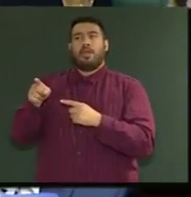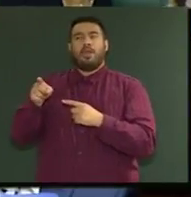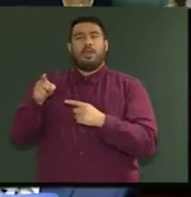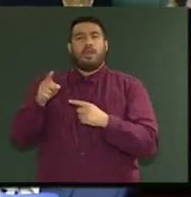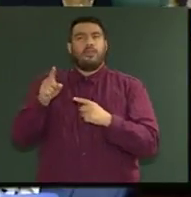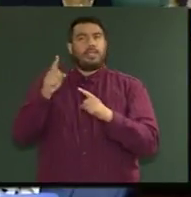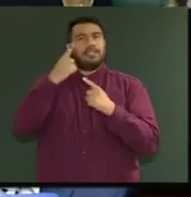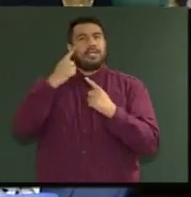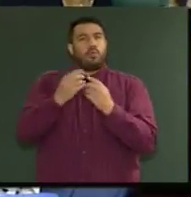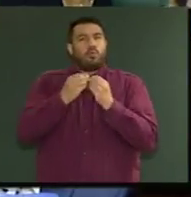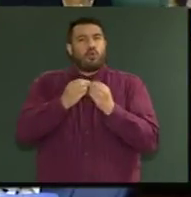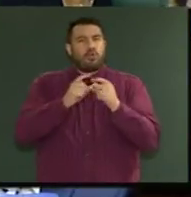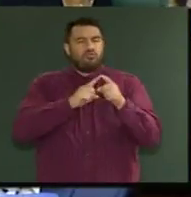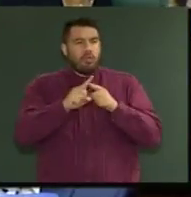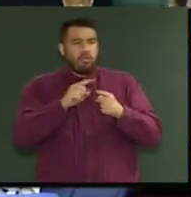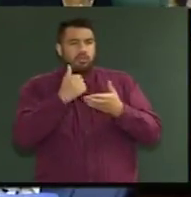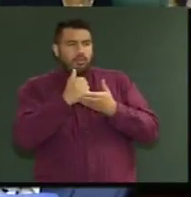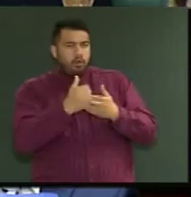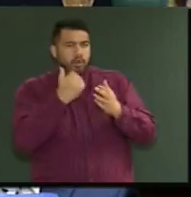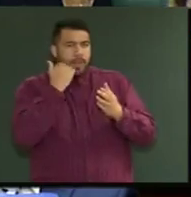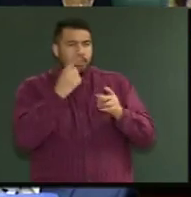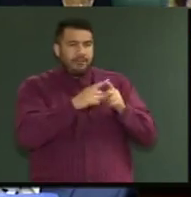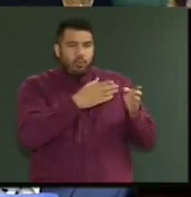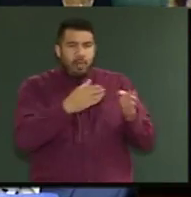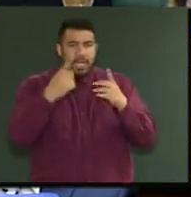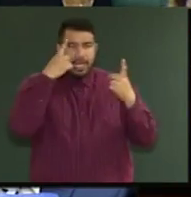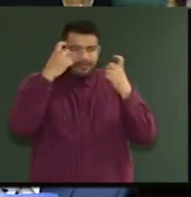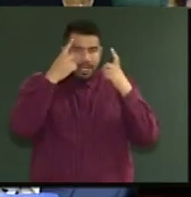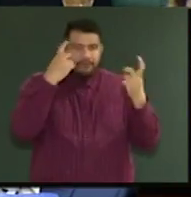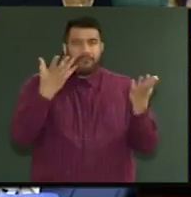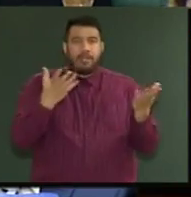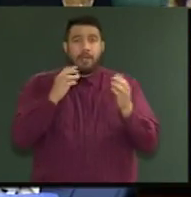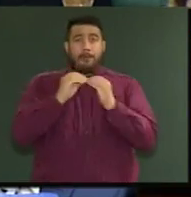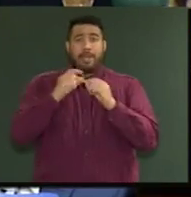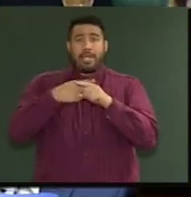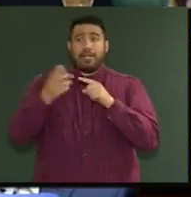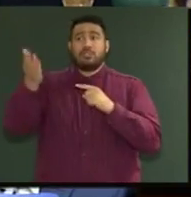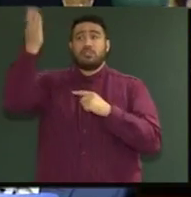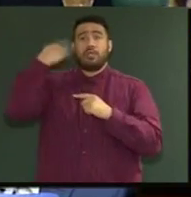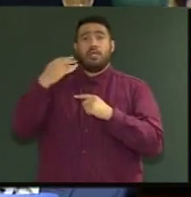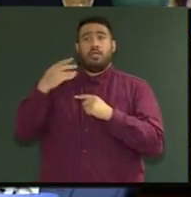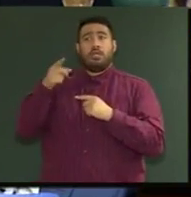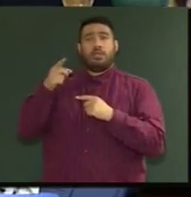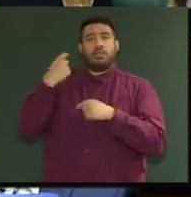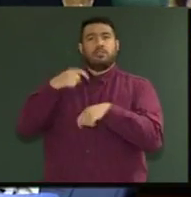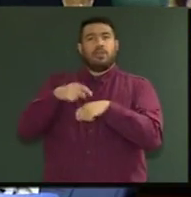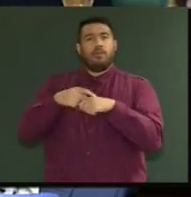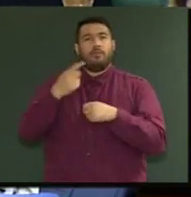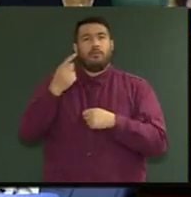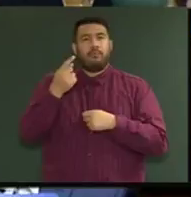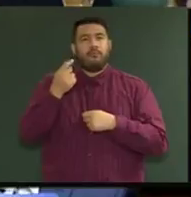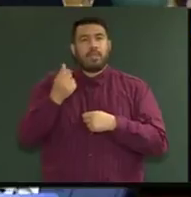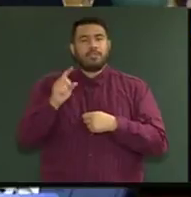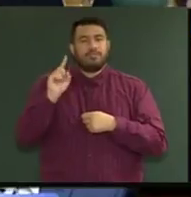affecting Māori. Mr Speaker, Bill English as Minister of Finance in his time,